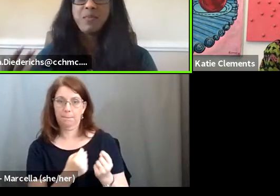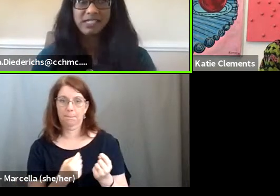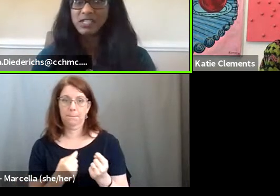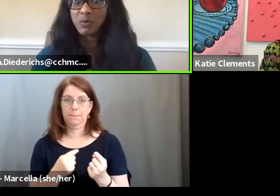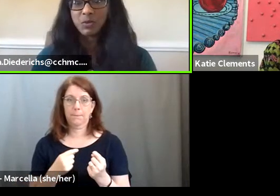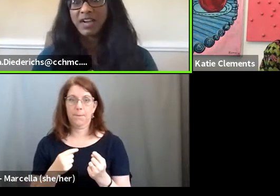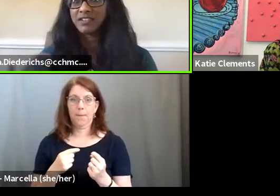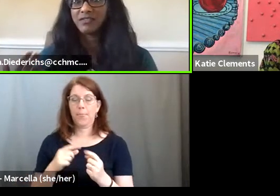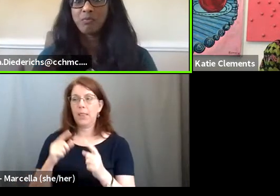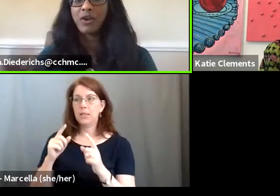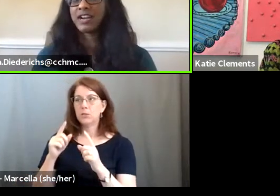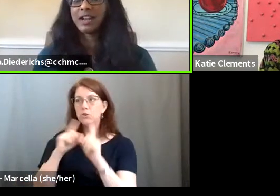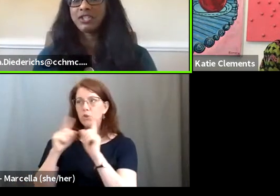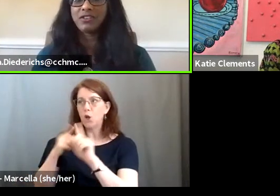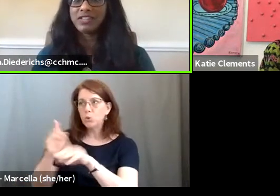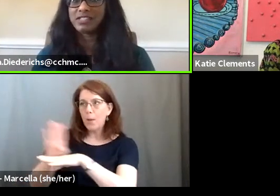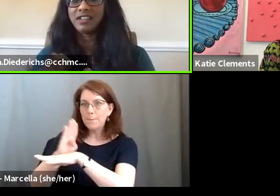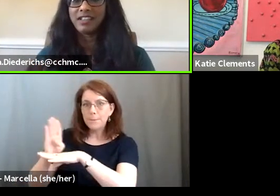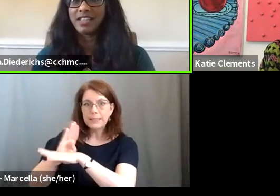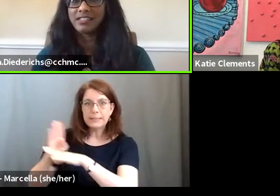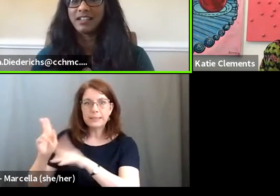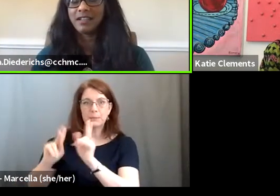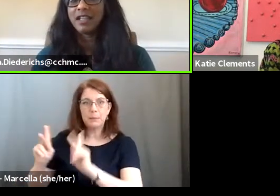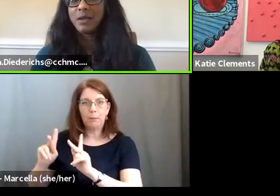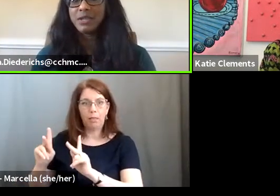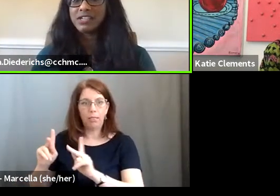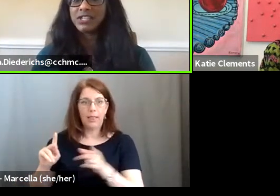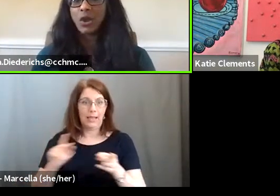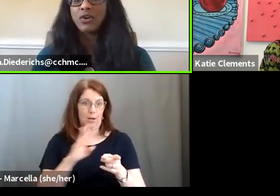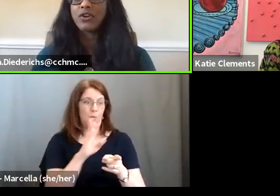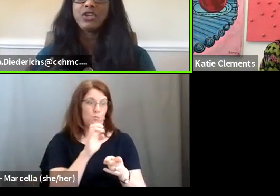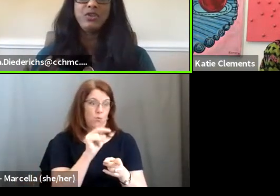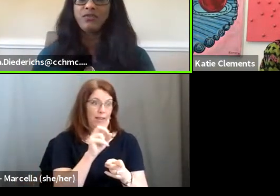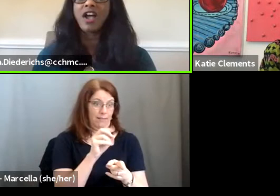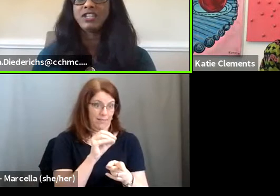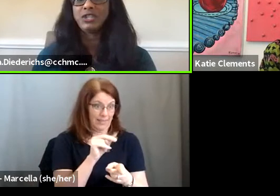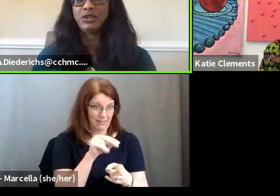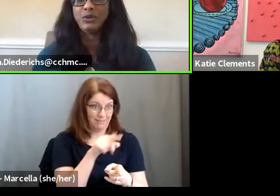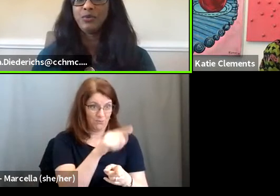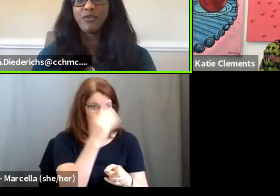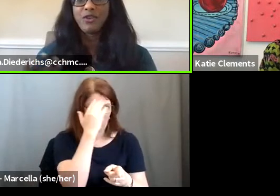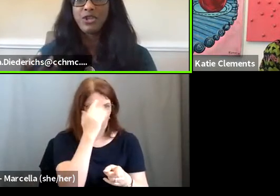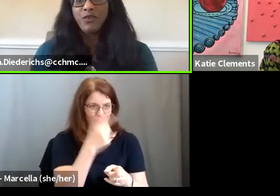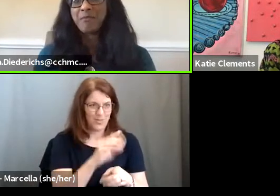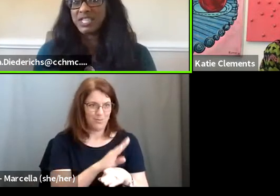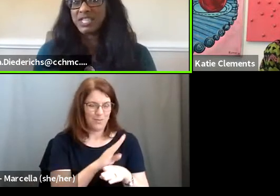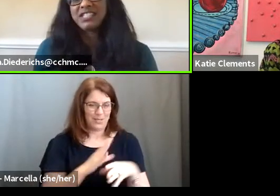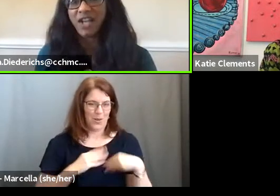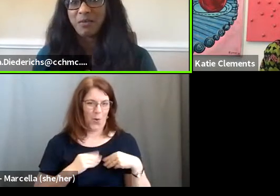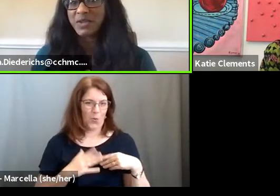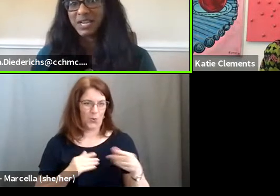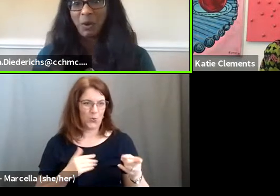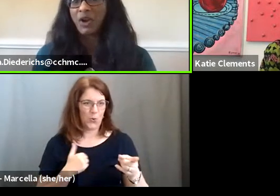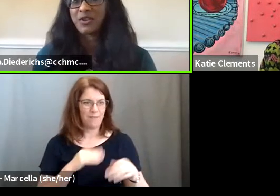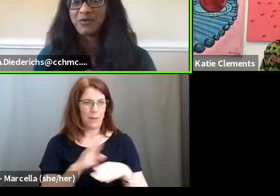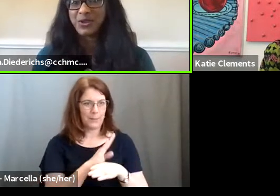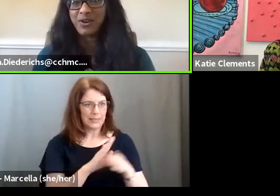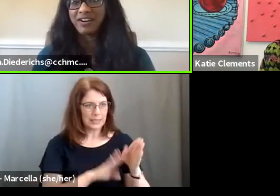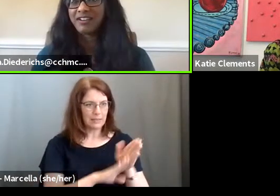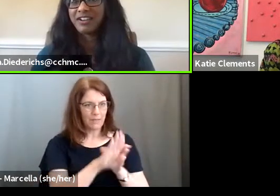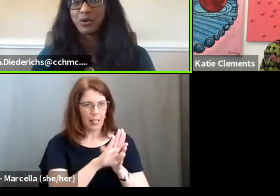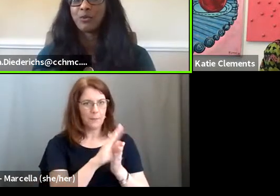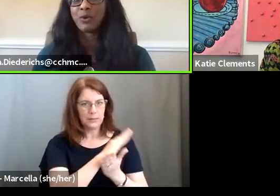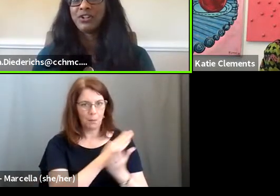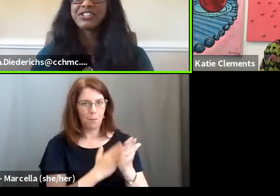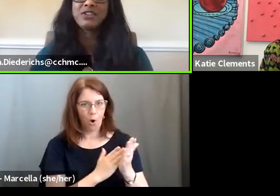from a business perspective. And Brandon, I'm sure as a, as a business owner, you've got to, you've got business development as part of